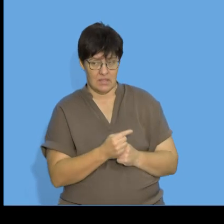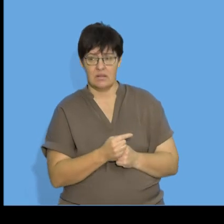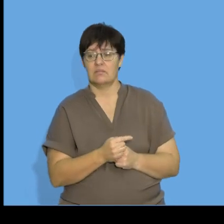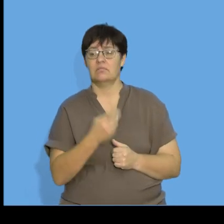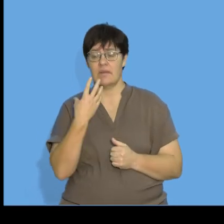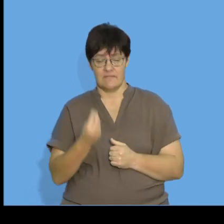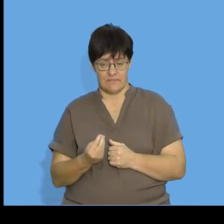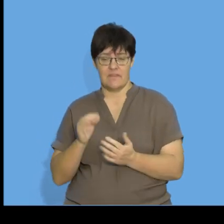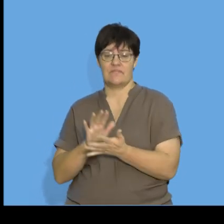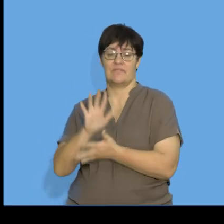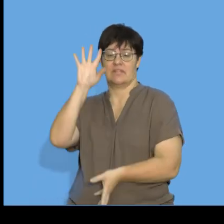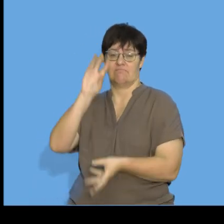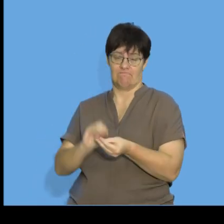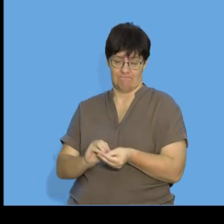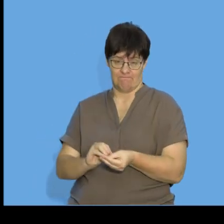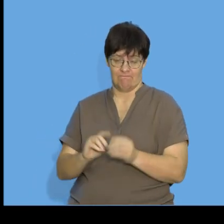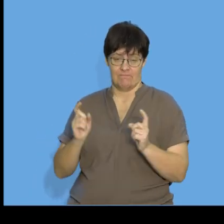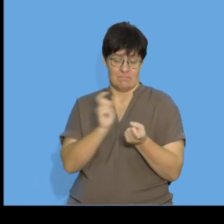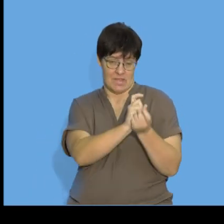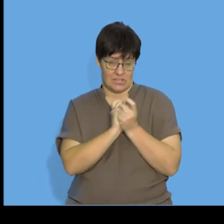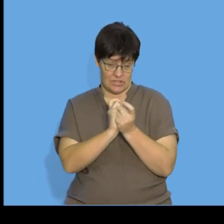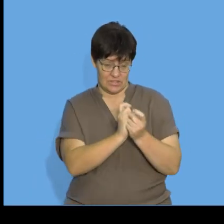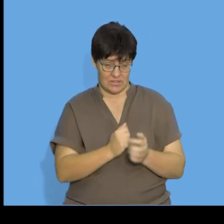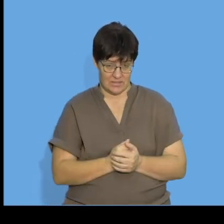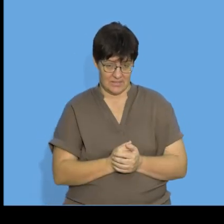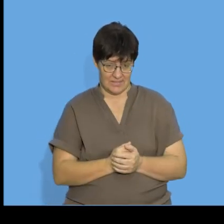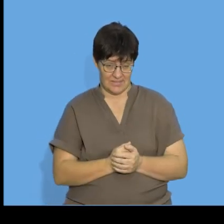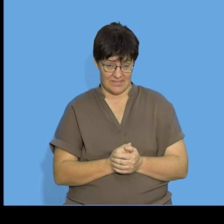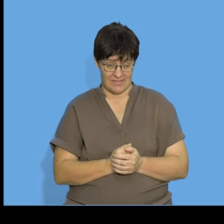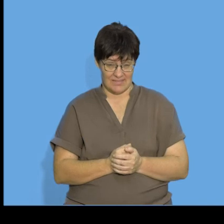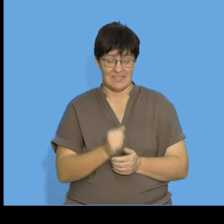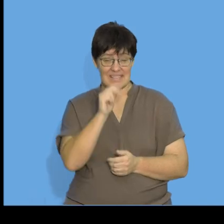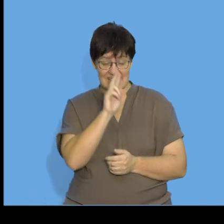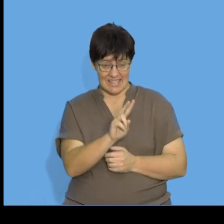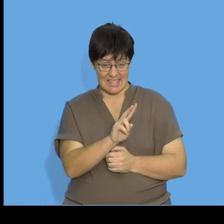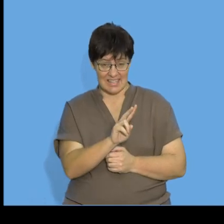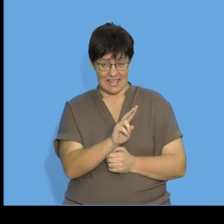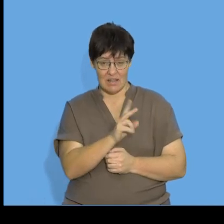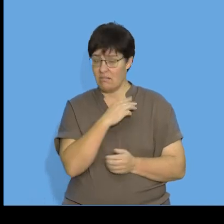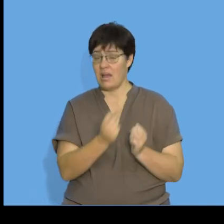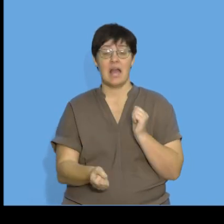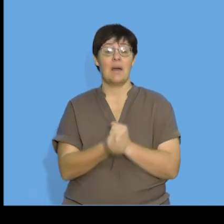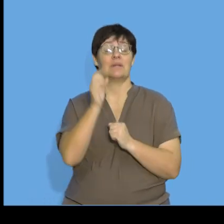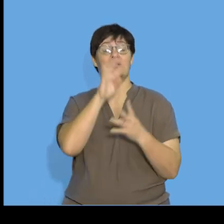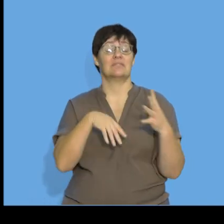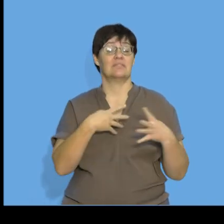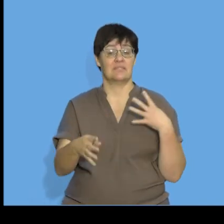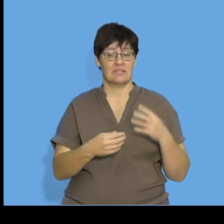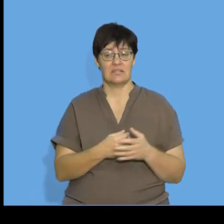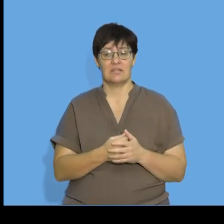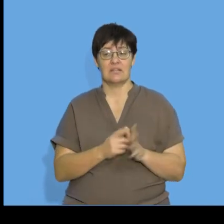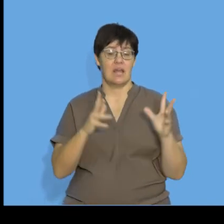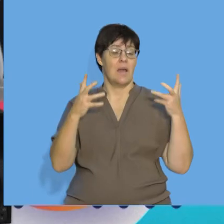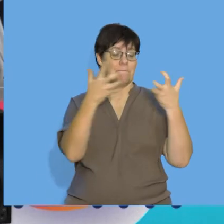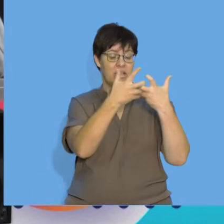played we can see that there were 15 matches played so guys I hope that you can see that all that's been happening on the grids